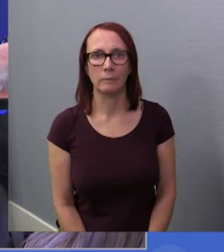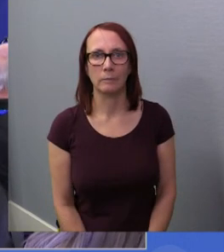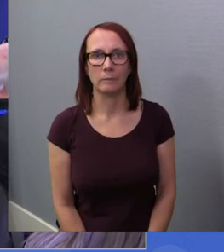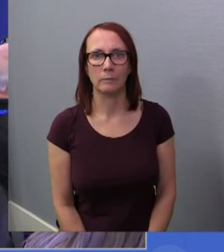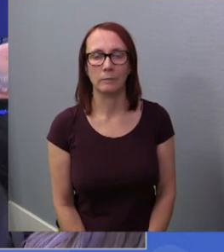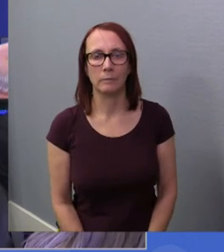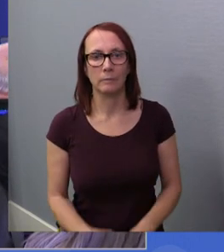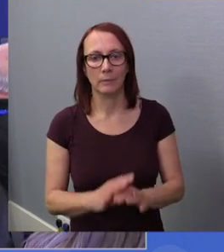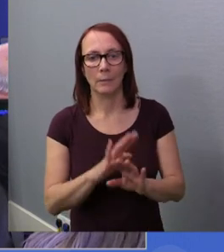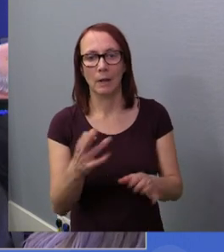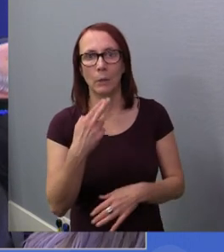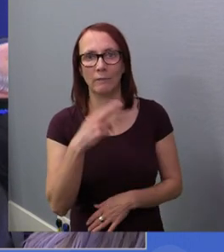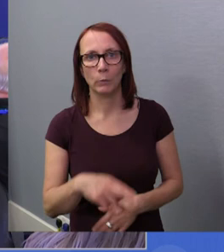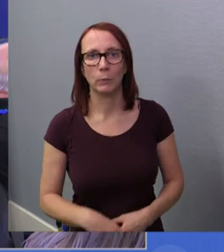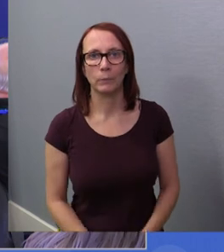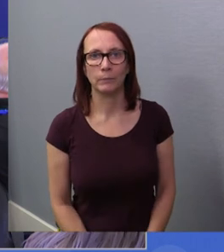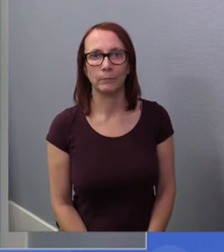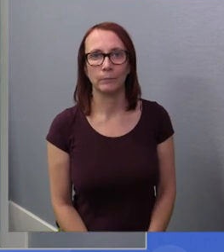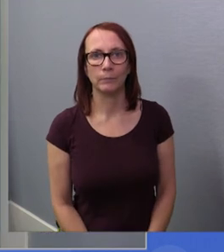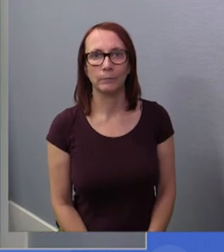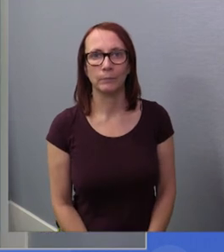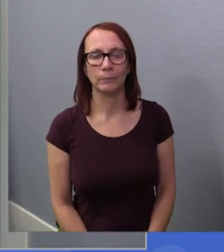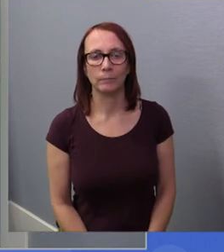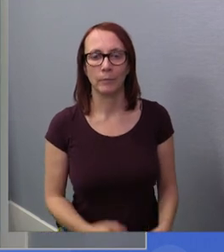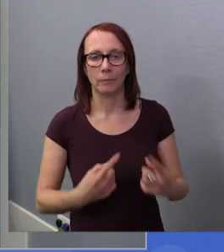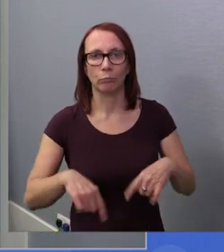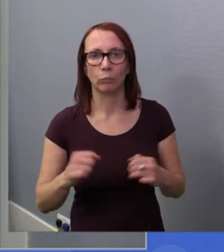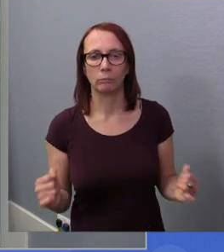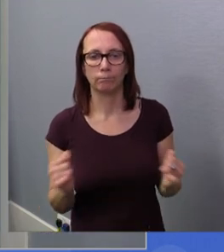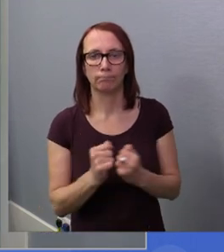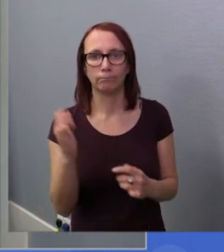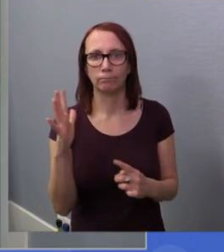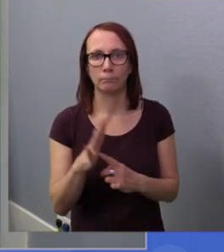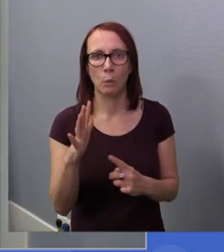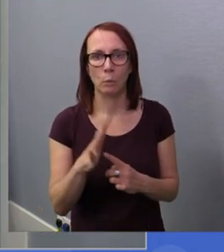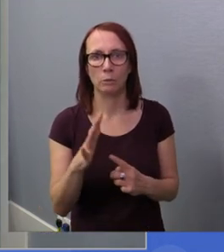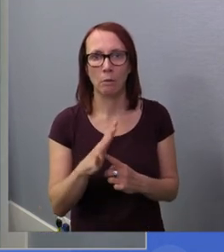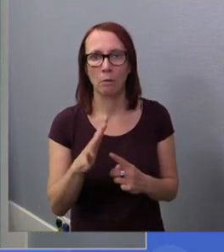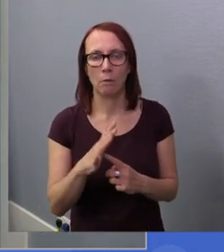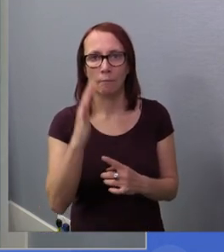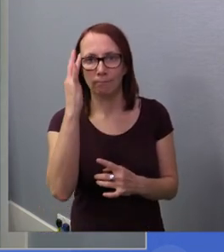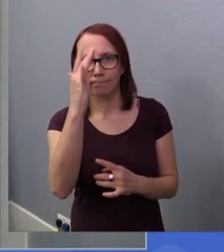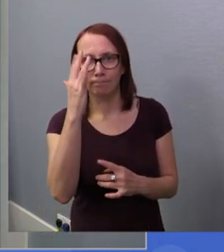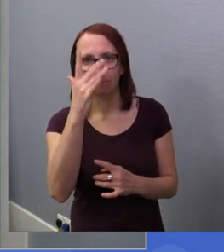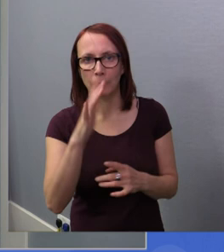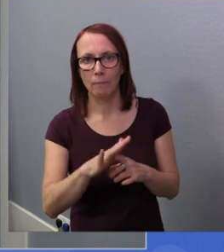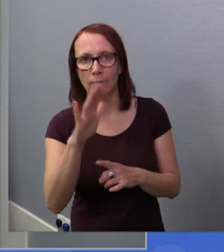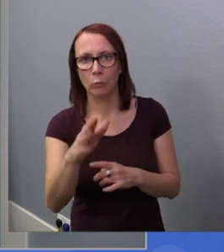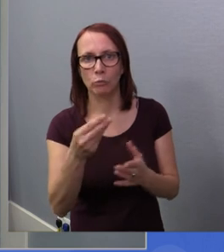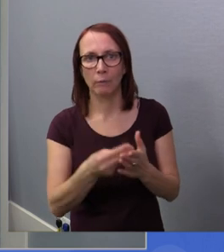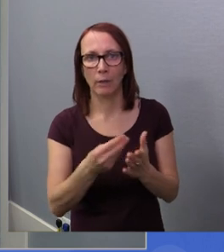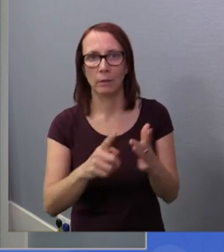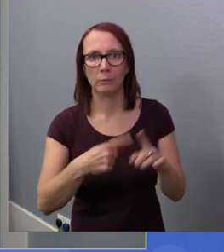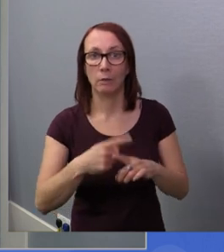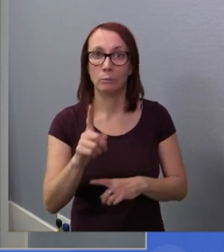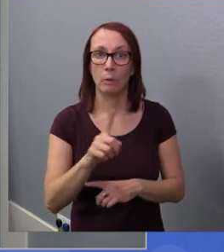Good afternoon to Abdi. The finding that we agree is important is considering Scotland's finance and tax